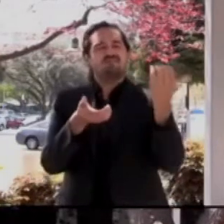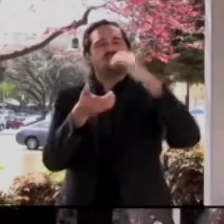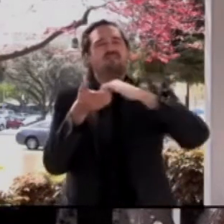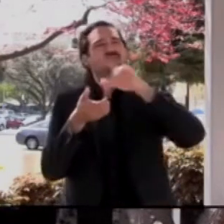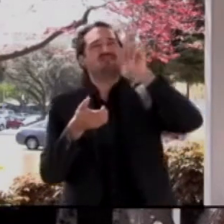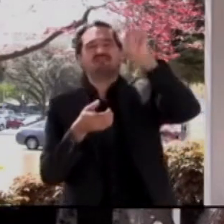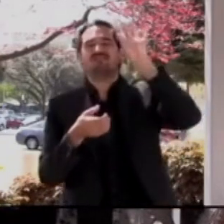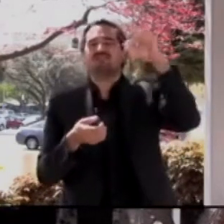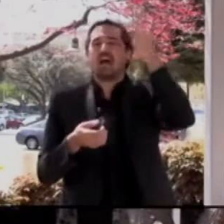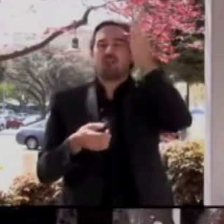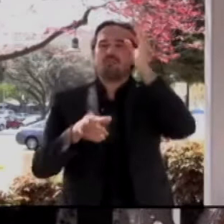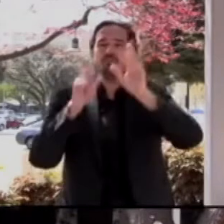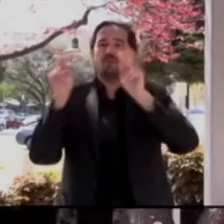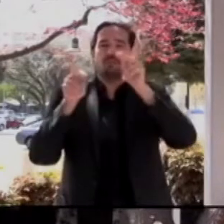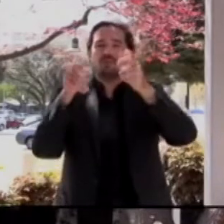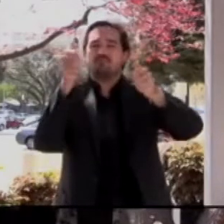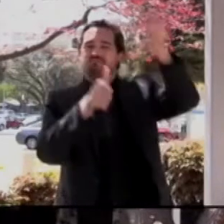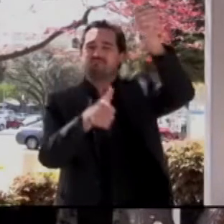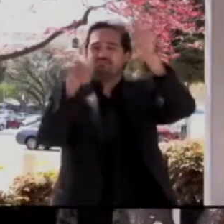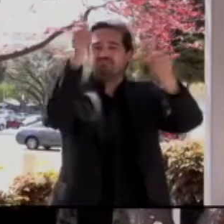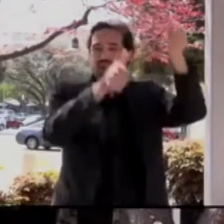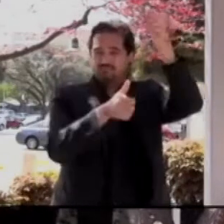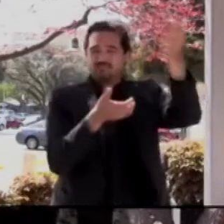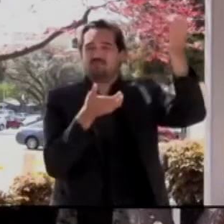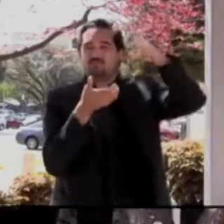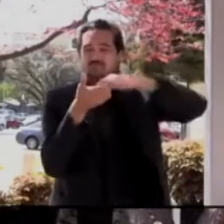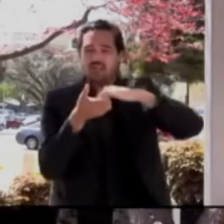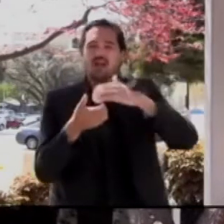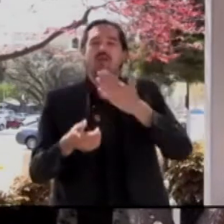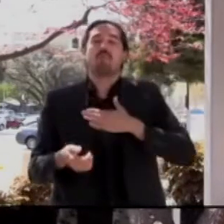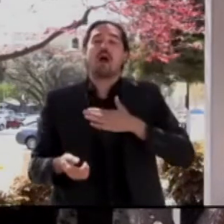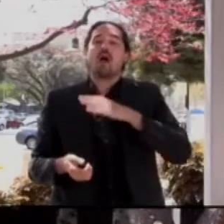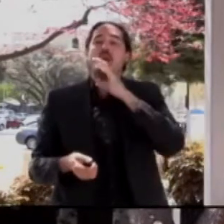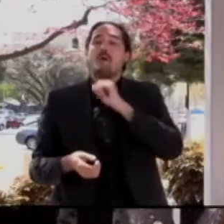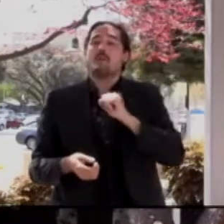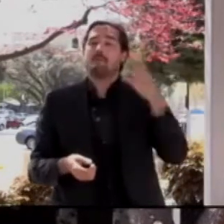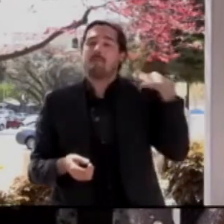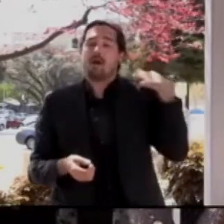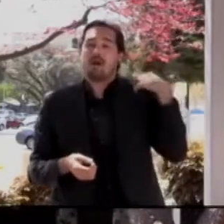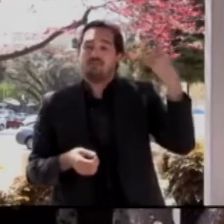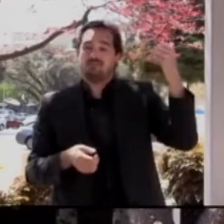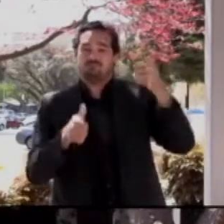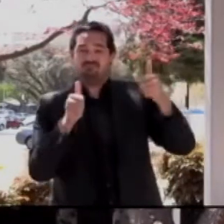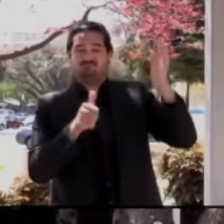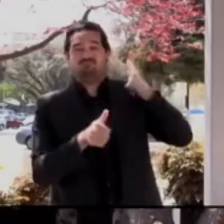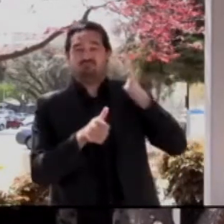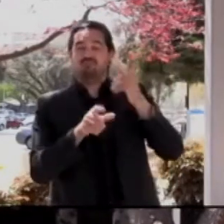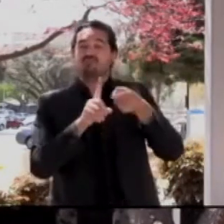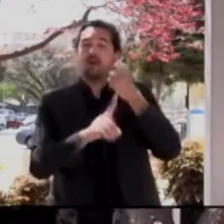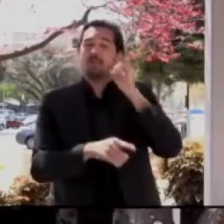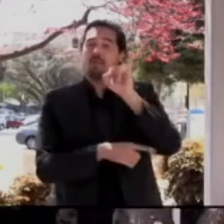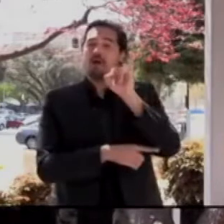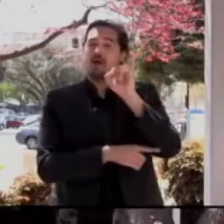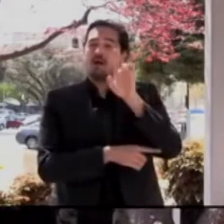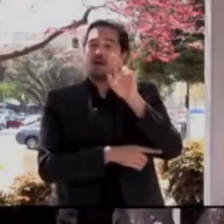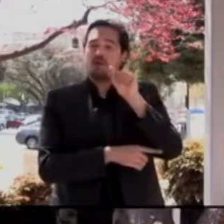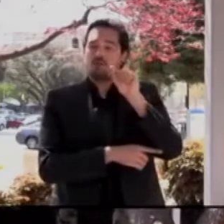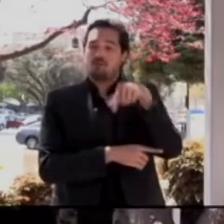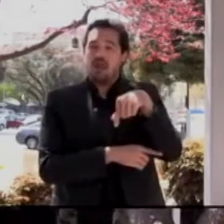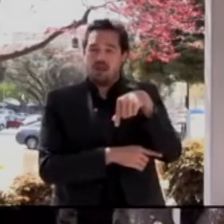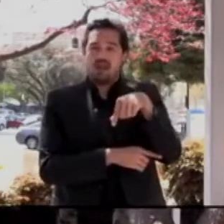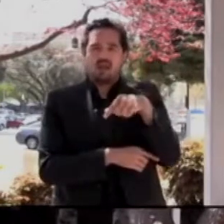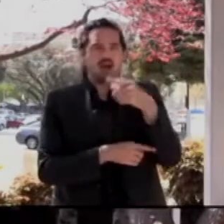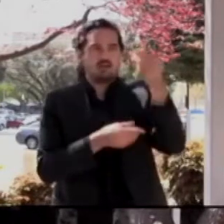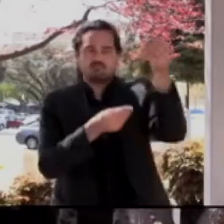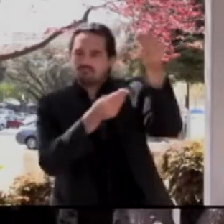General Gus Perna, who I've written to a couple of times, asking him to supply us the vaccines directly from the federal government. And the